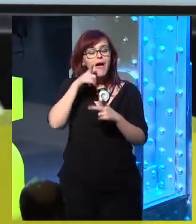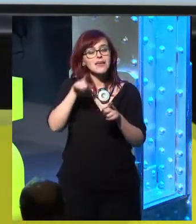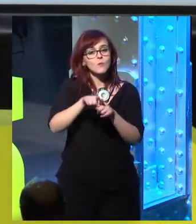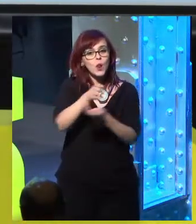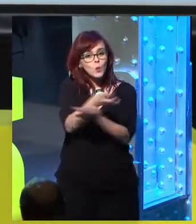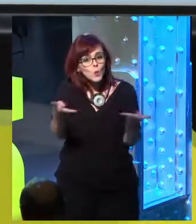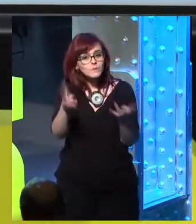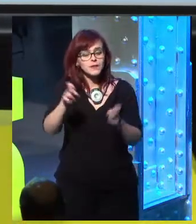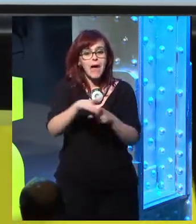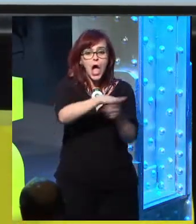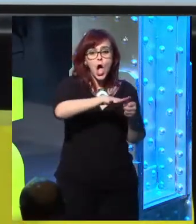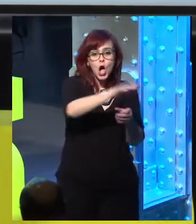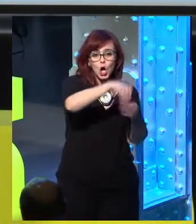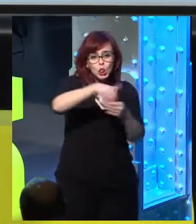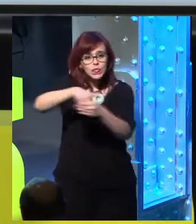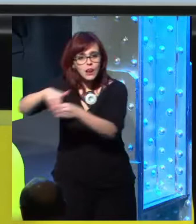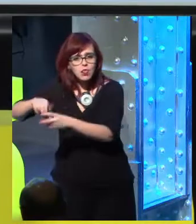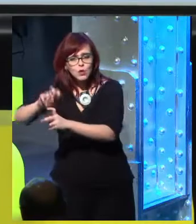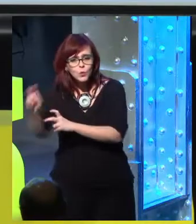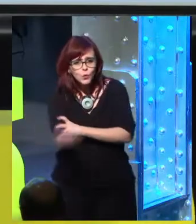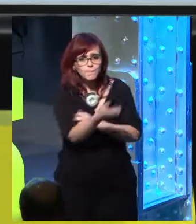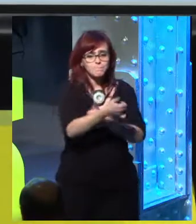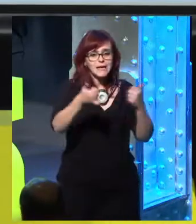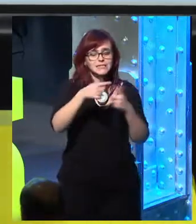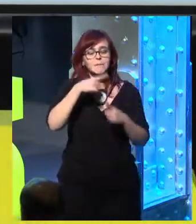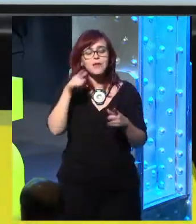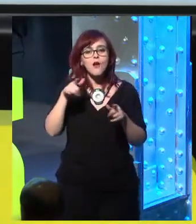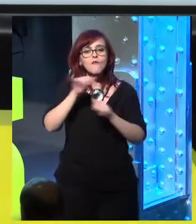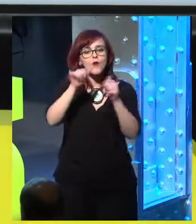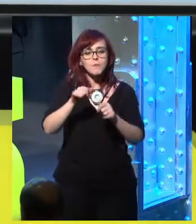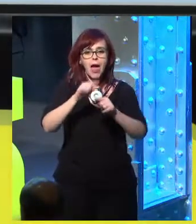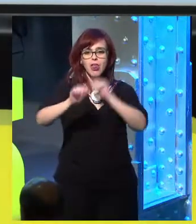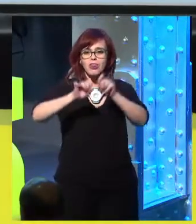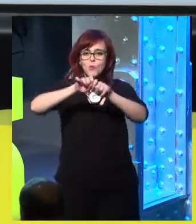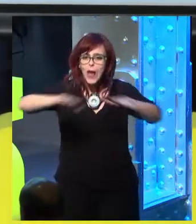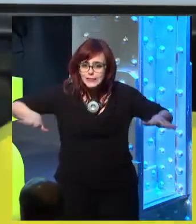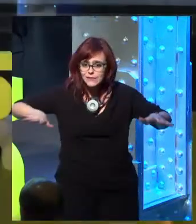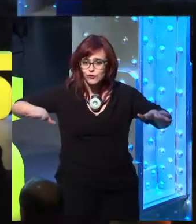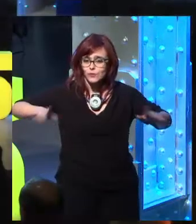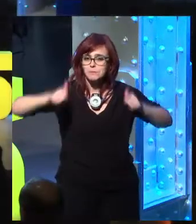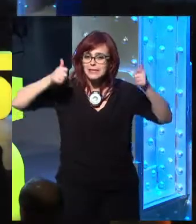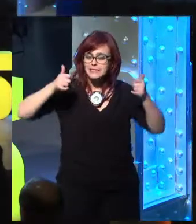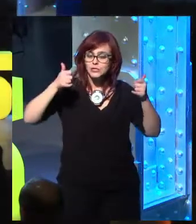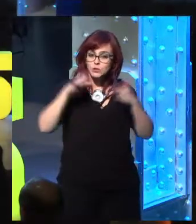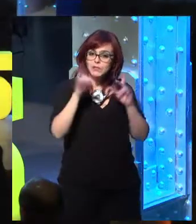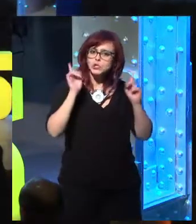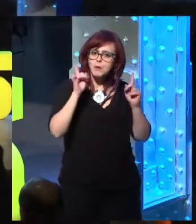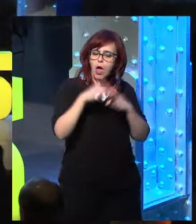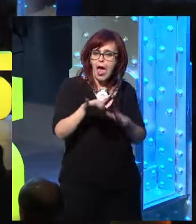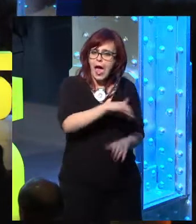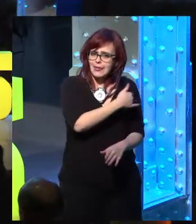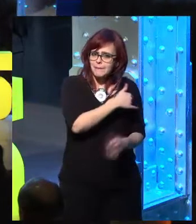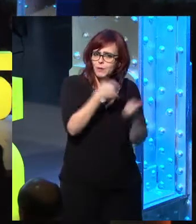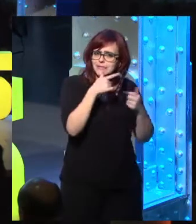increase the range of contents. We want it to have a much more divulgation touch